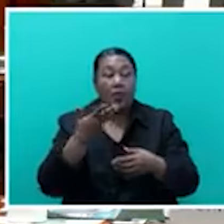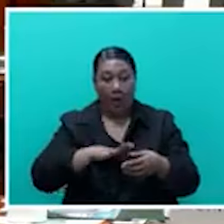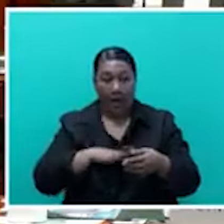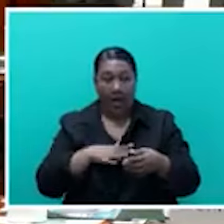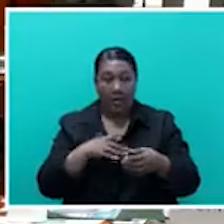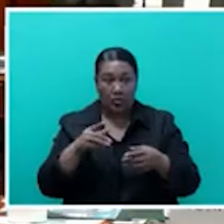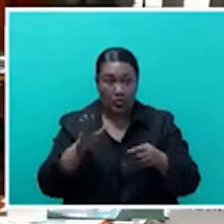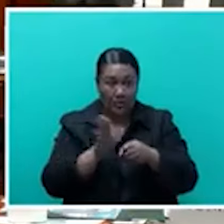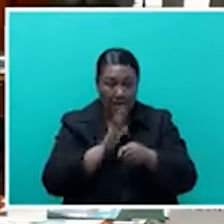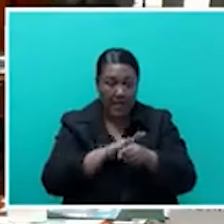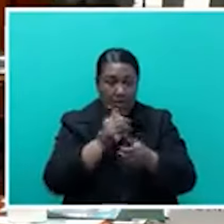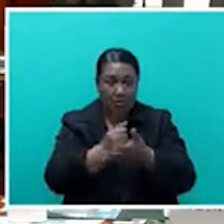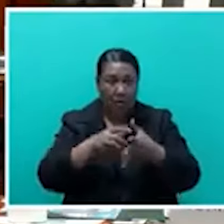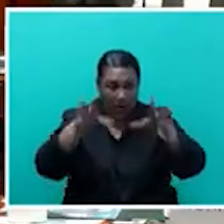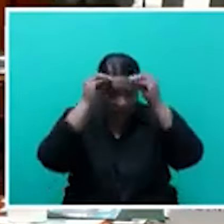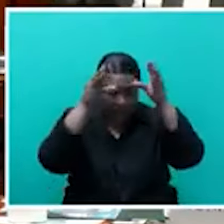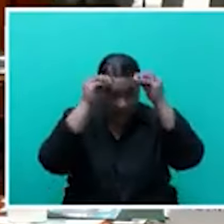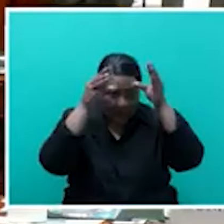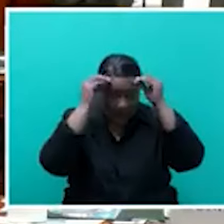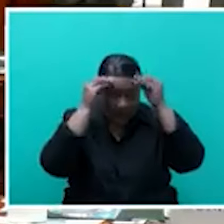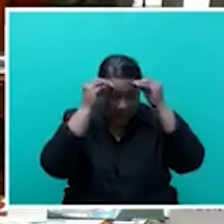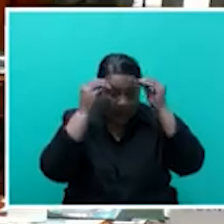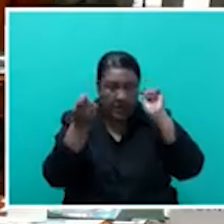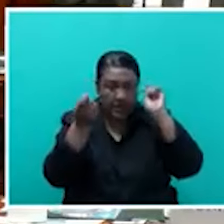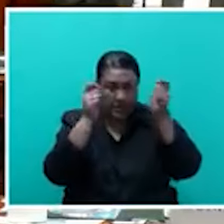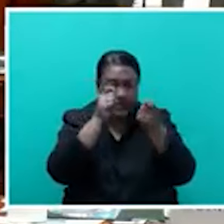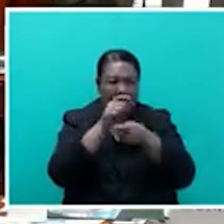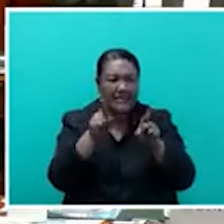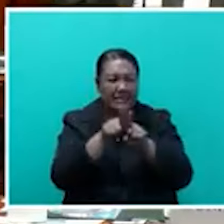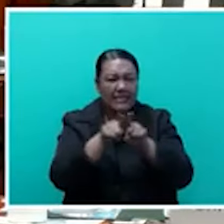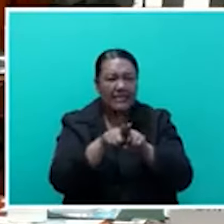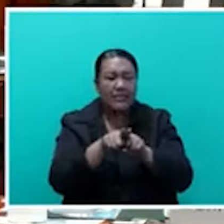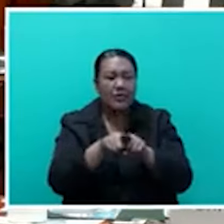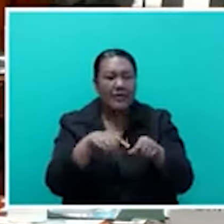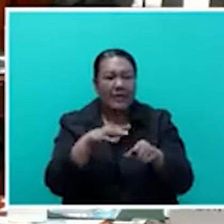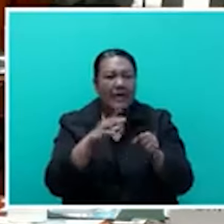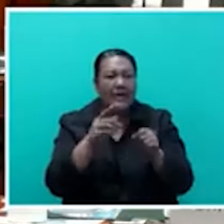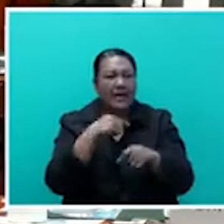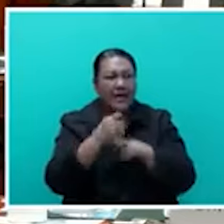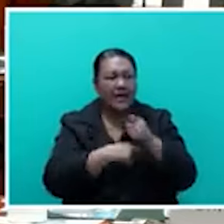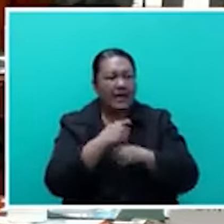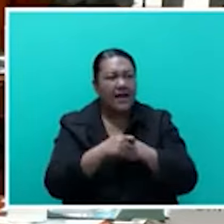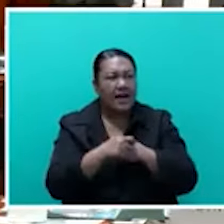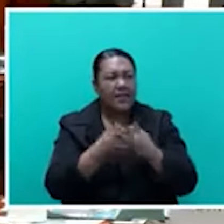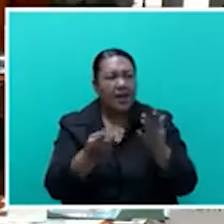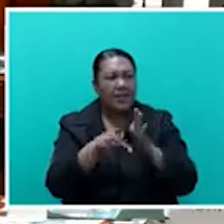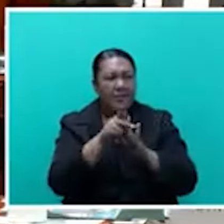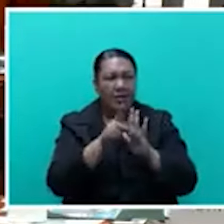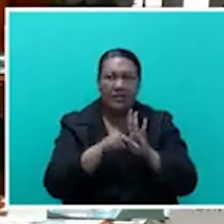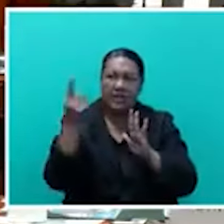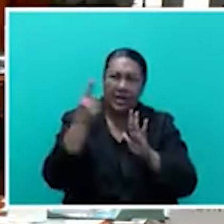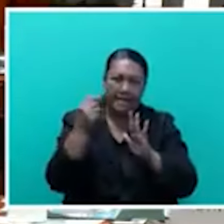And that game comes when our policies for them here locally is correct. Policies with immigration on how they can come back.